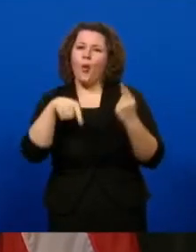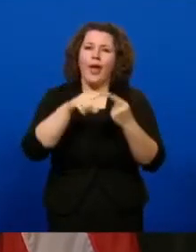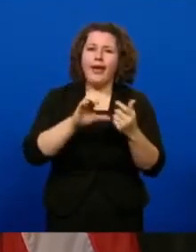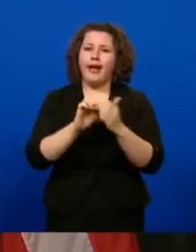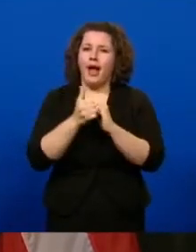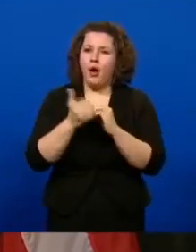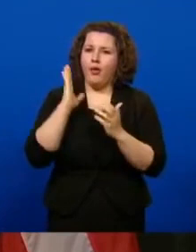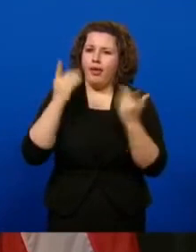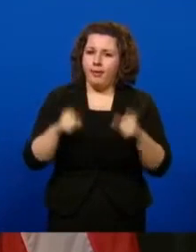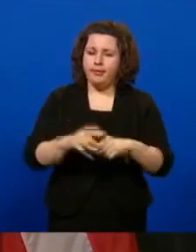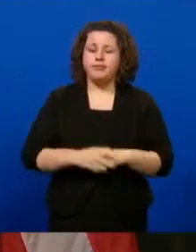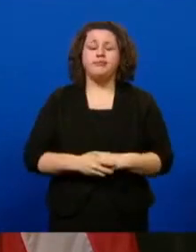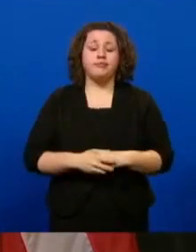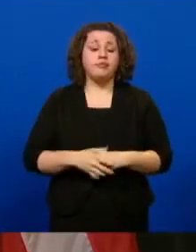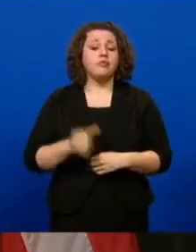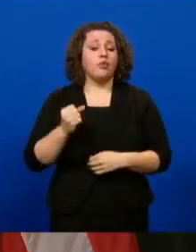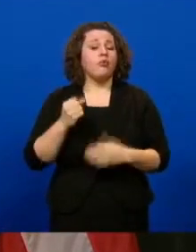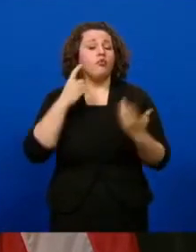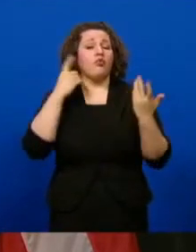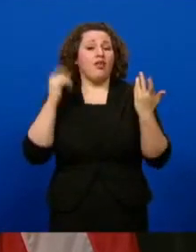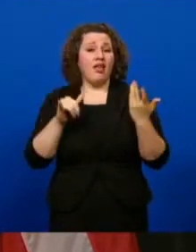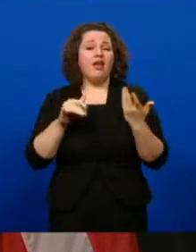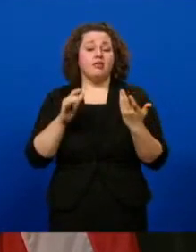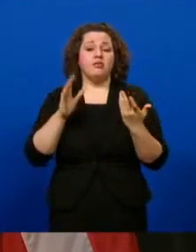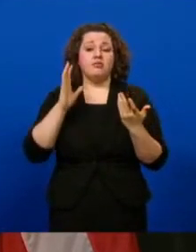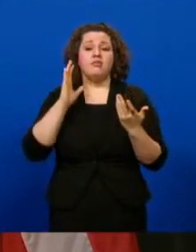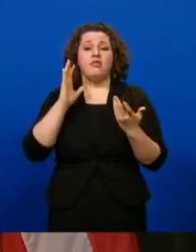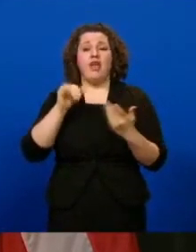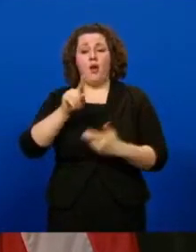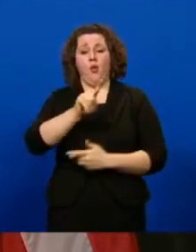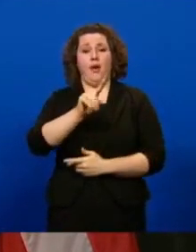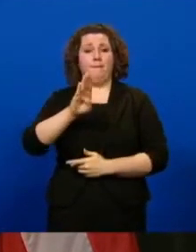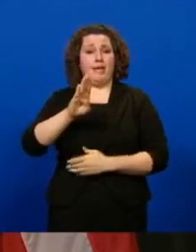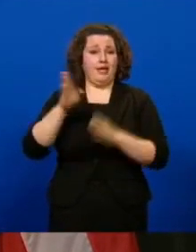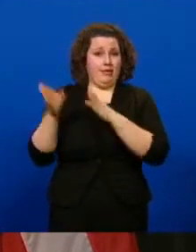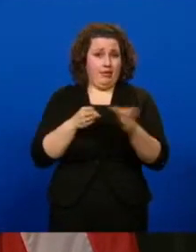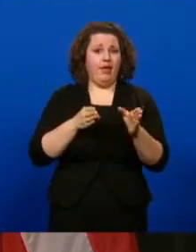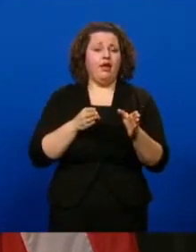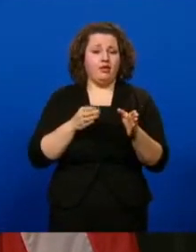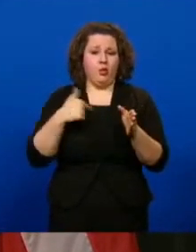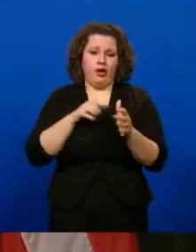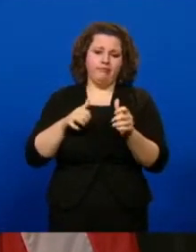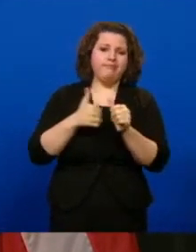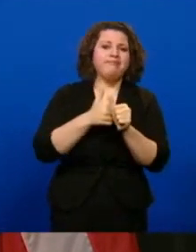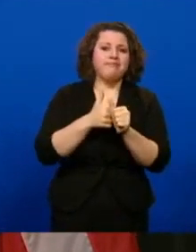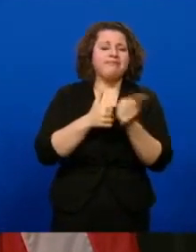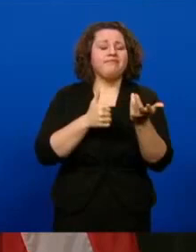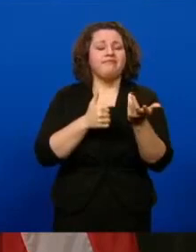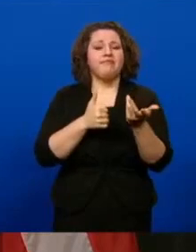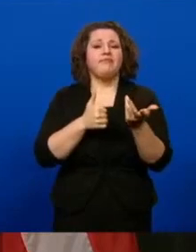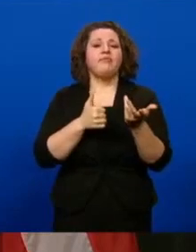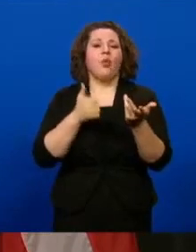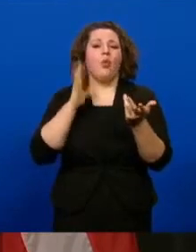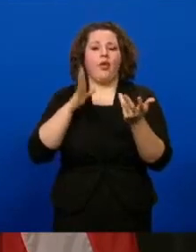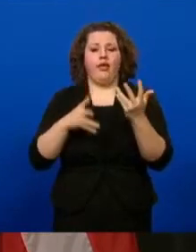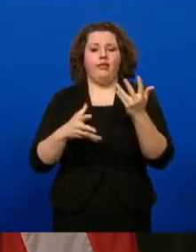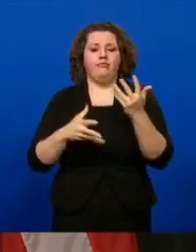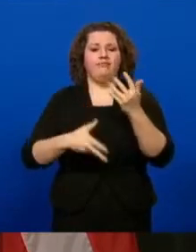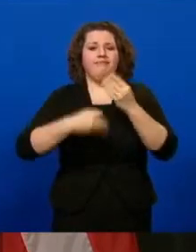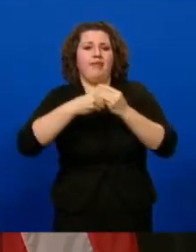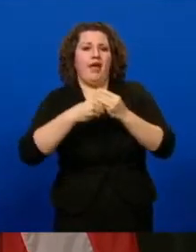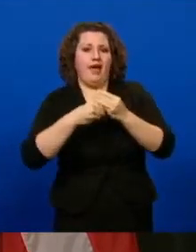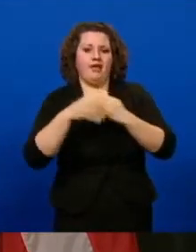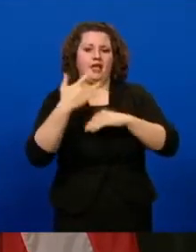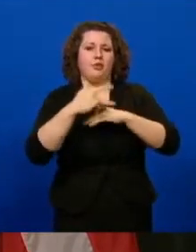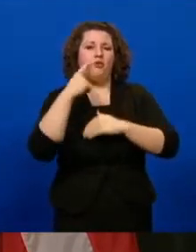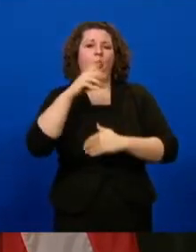So, to make that happen, we are updating the 1B plan to further expand eligibility of older